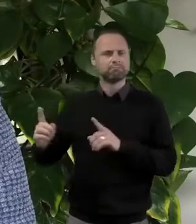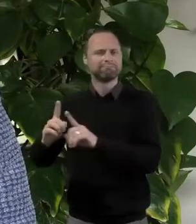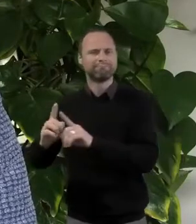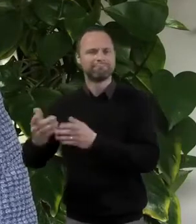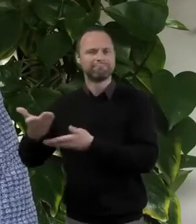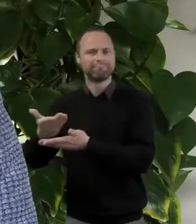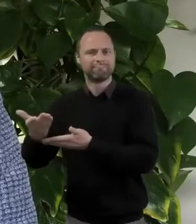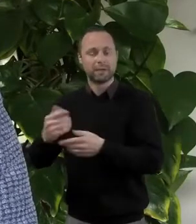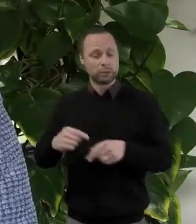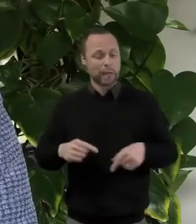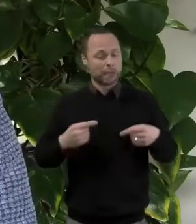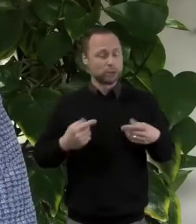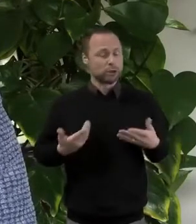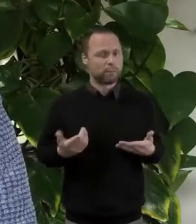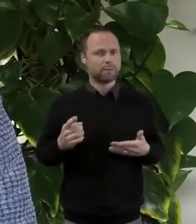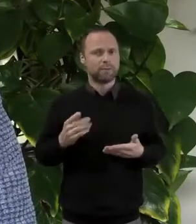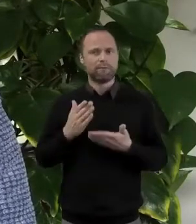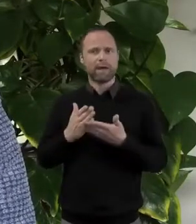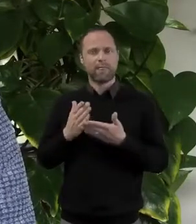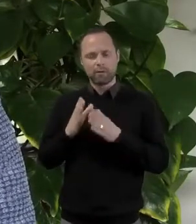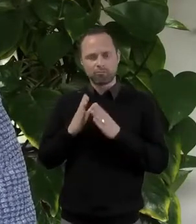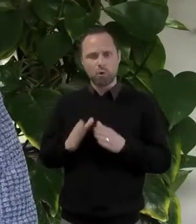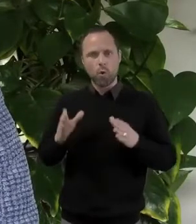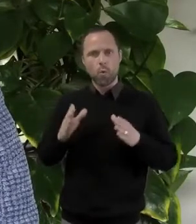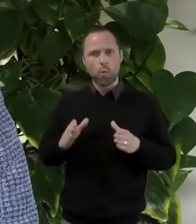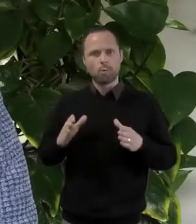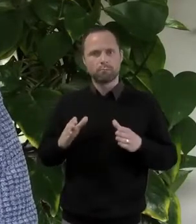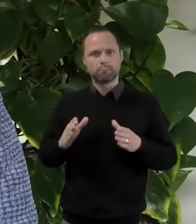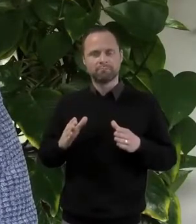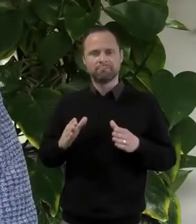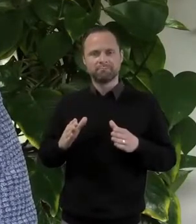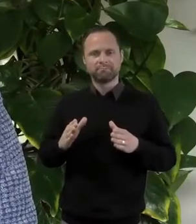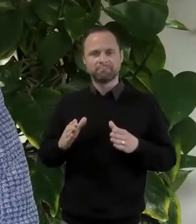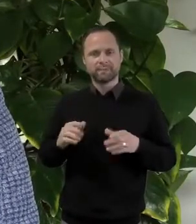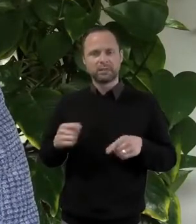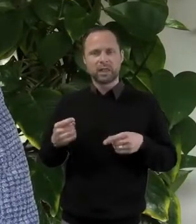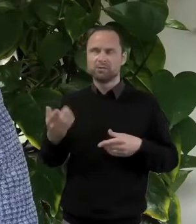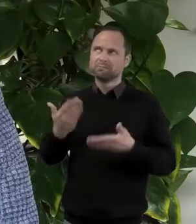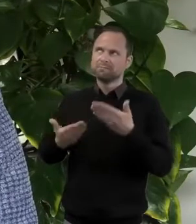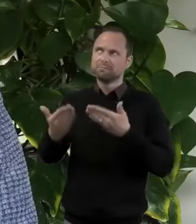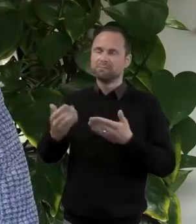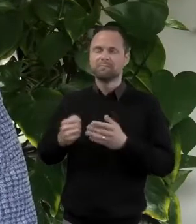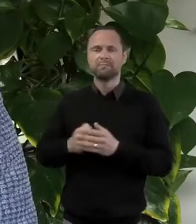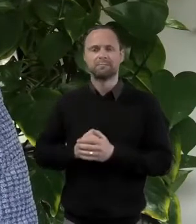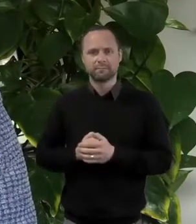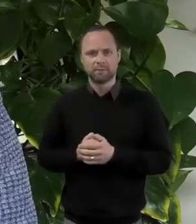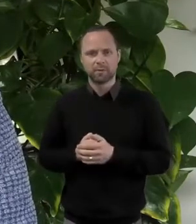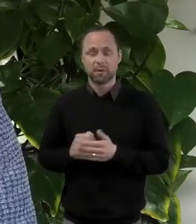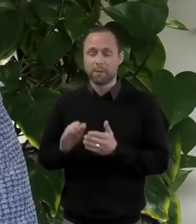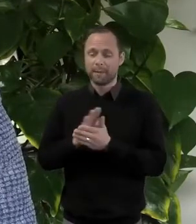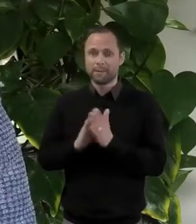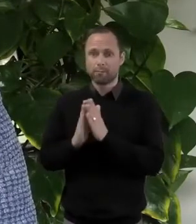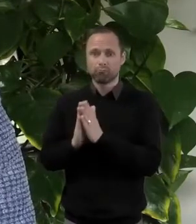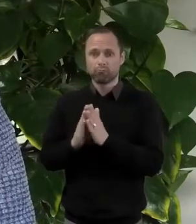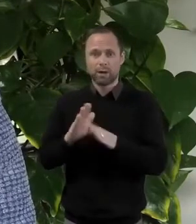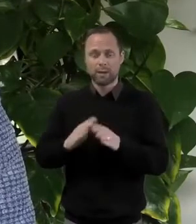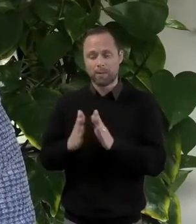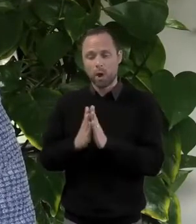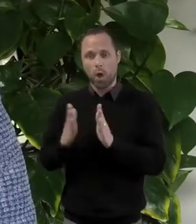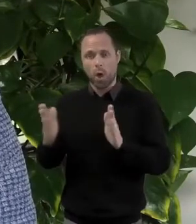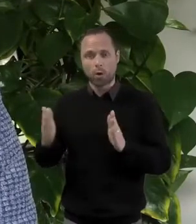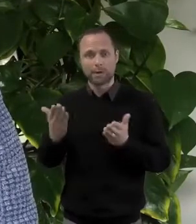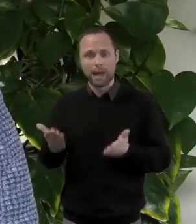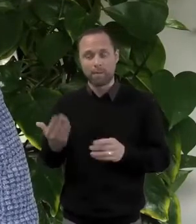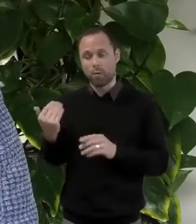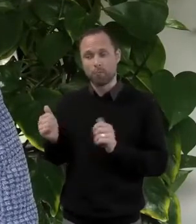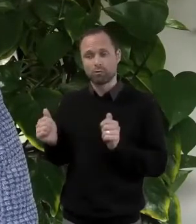it makes my faith grow, and therefore calls to stay on my knees for much longer than I used to